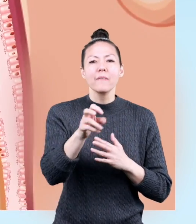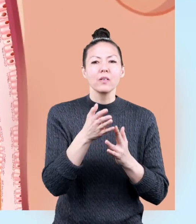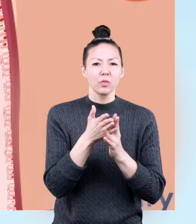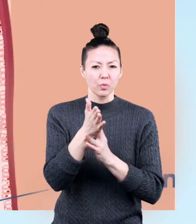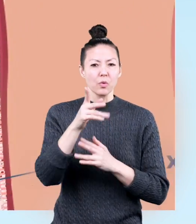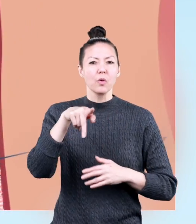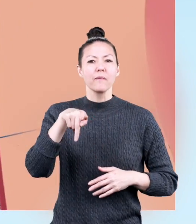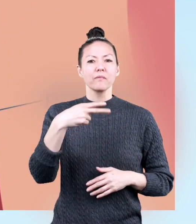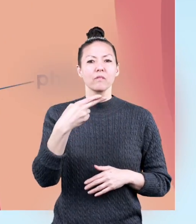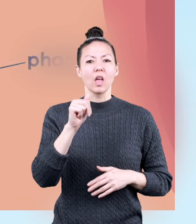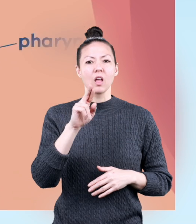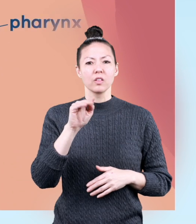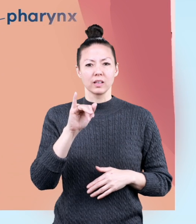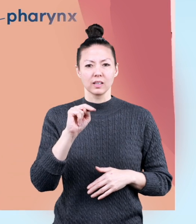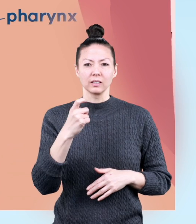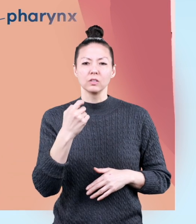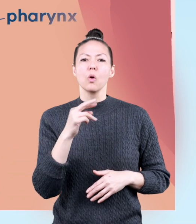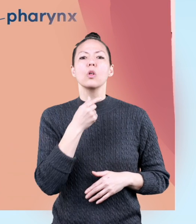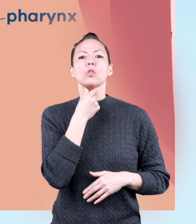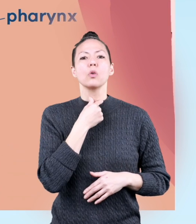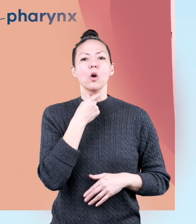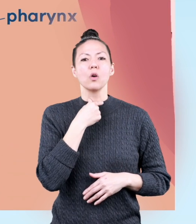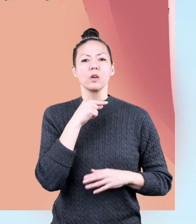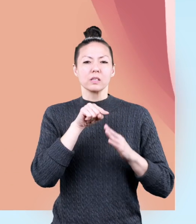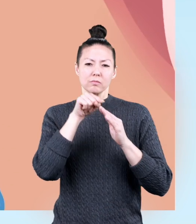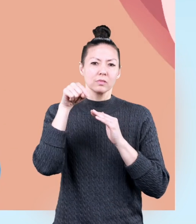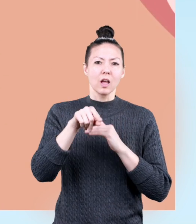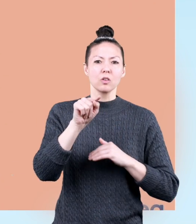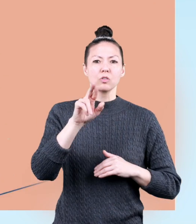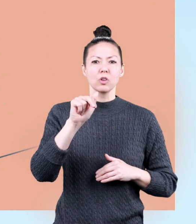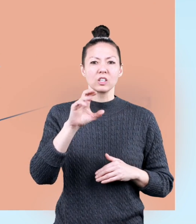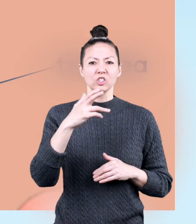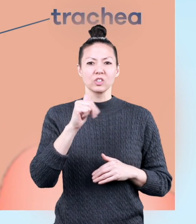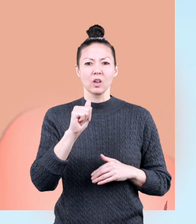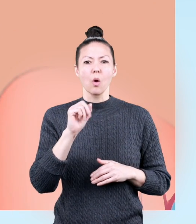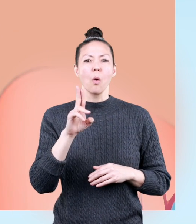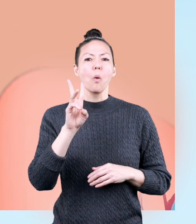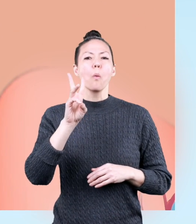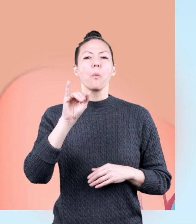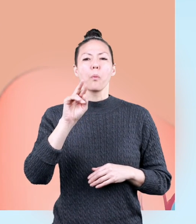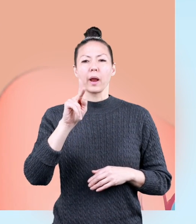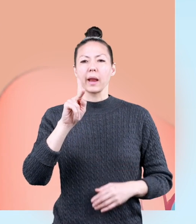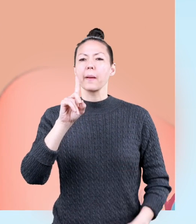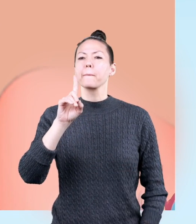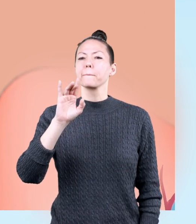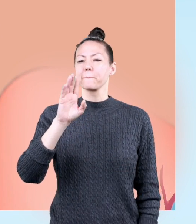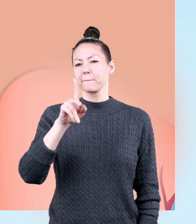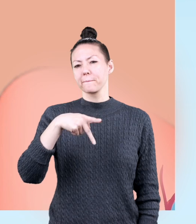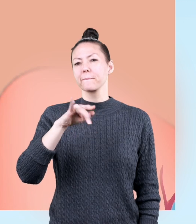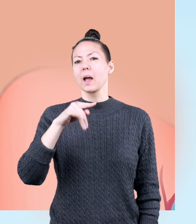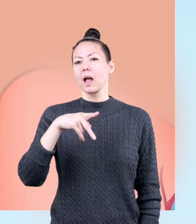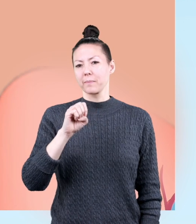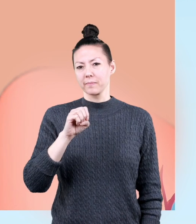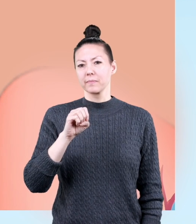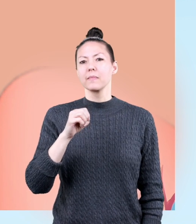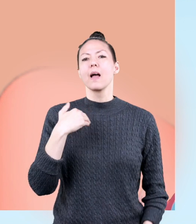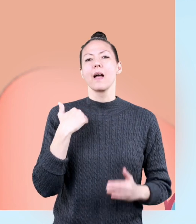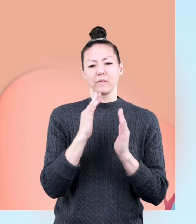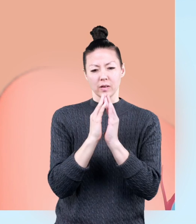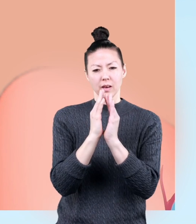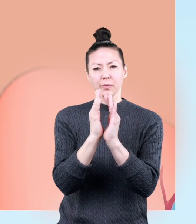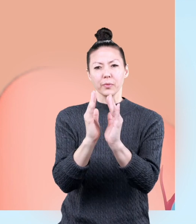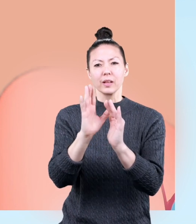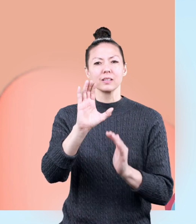it travels through the pharynx, or throat, down the trachea, or windpipe, which is